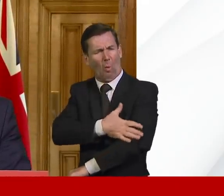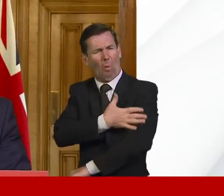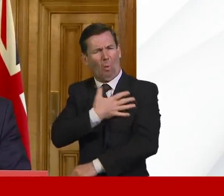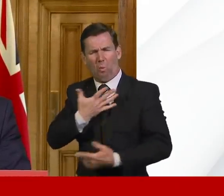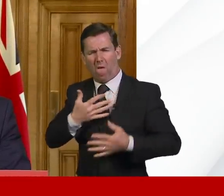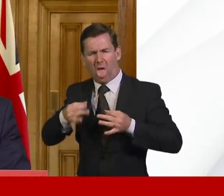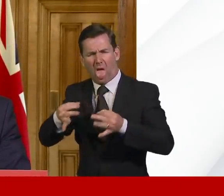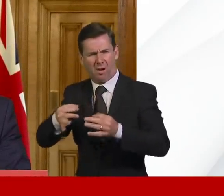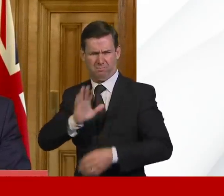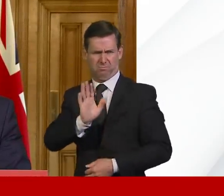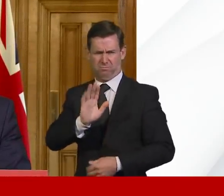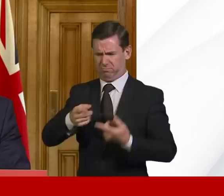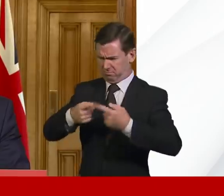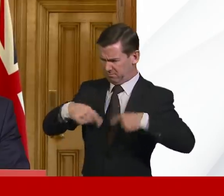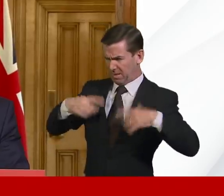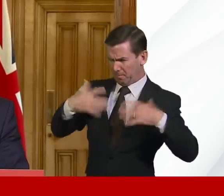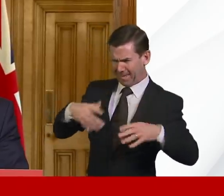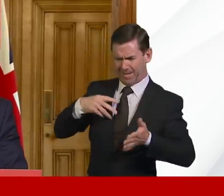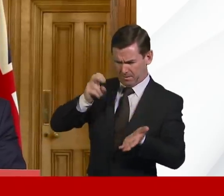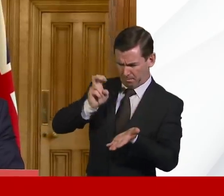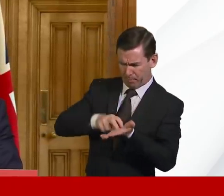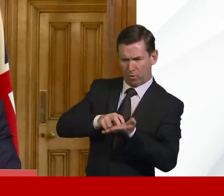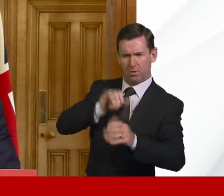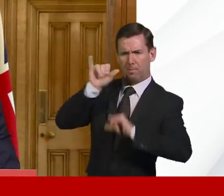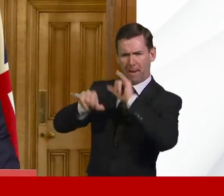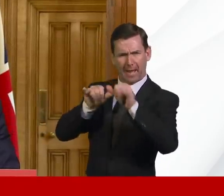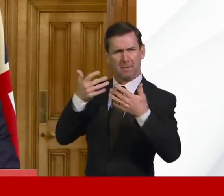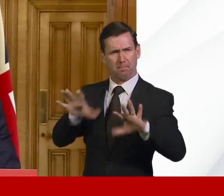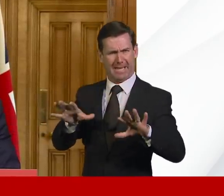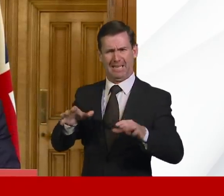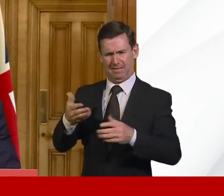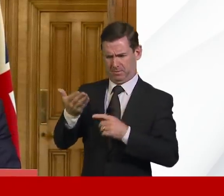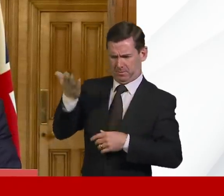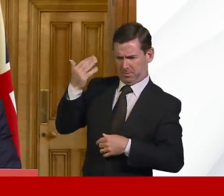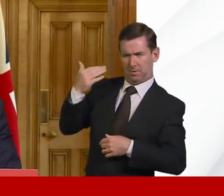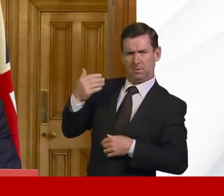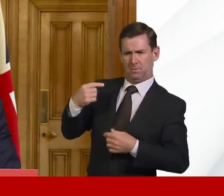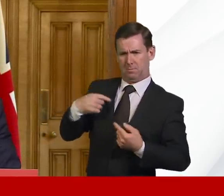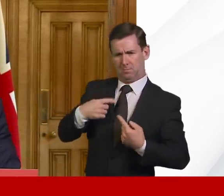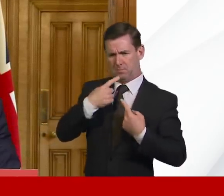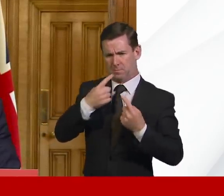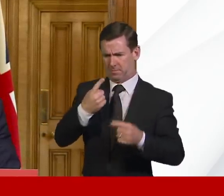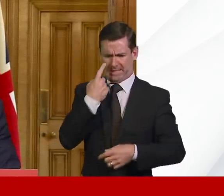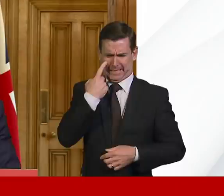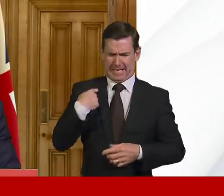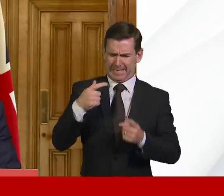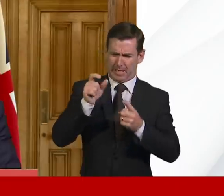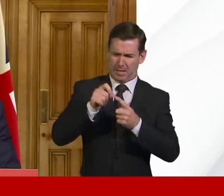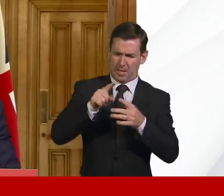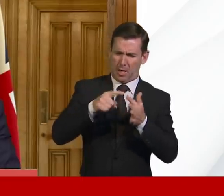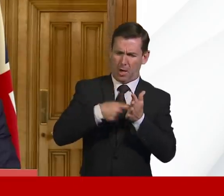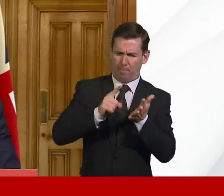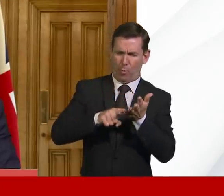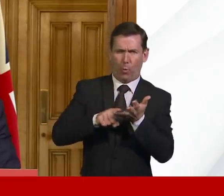the UK. We, of course, have laid on repatriation flights. I made mention of the flight that arrived back from Peru yesterday.